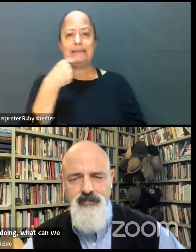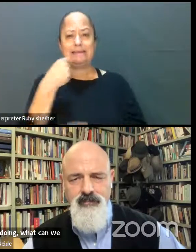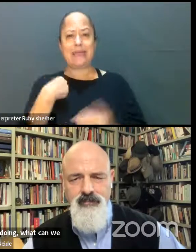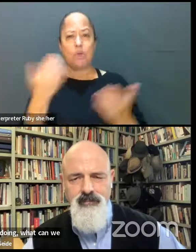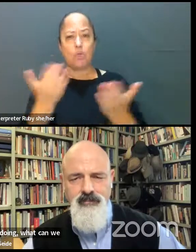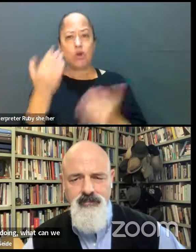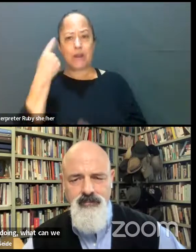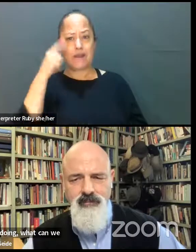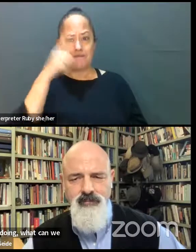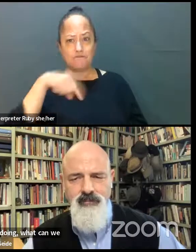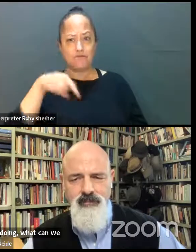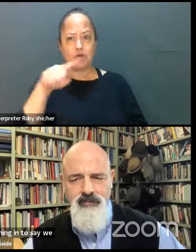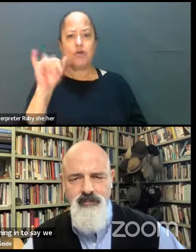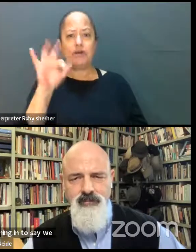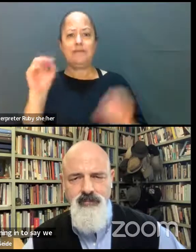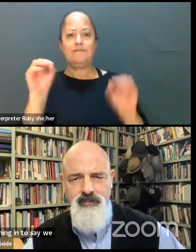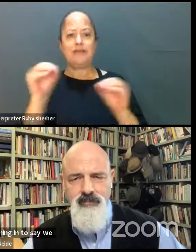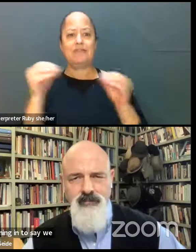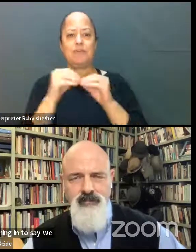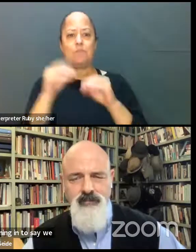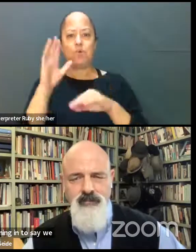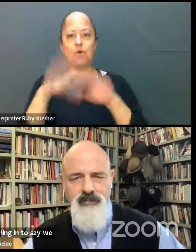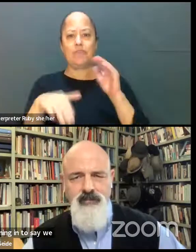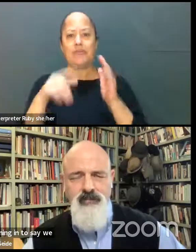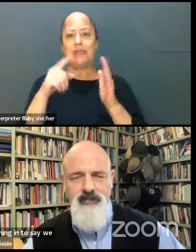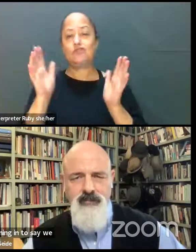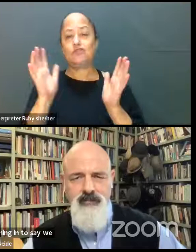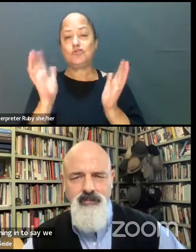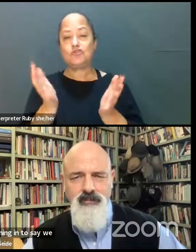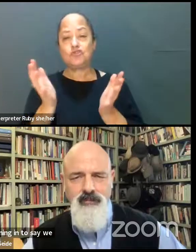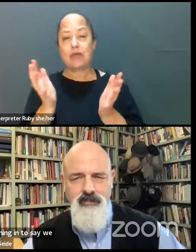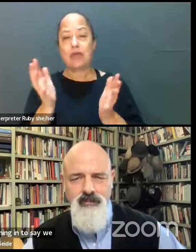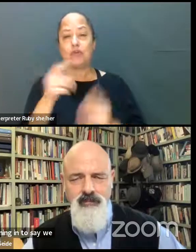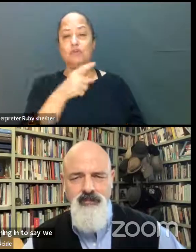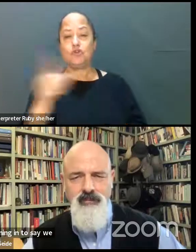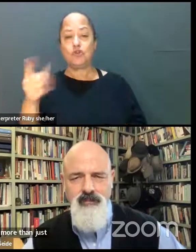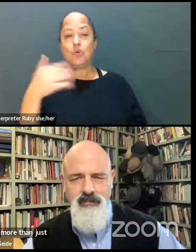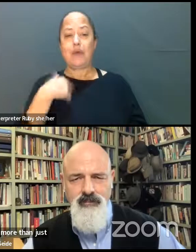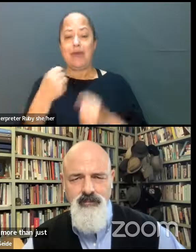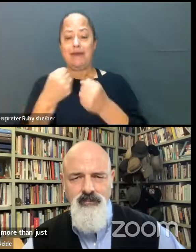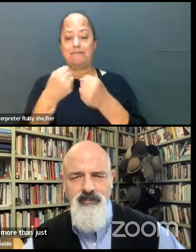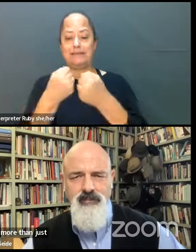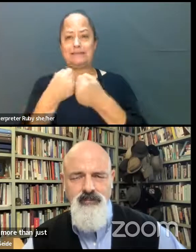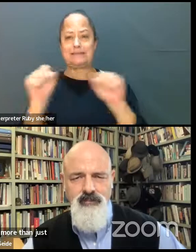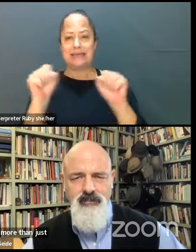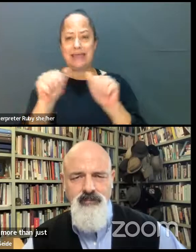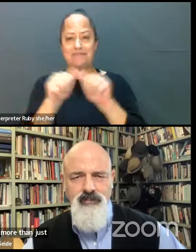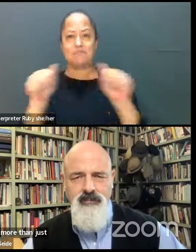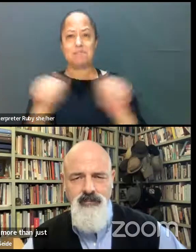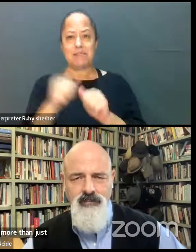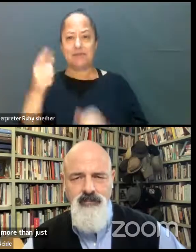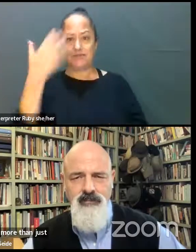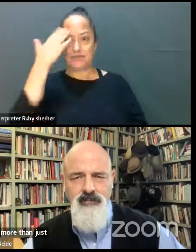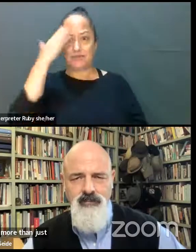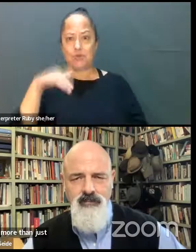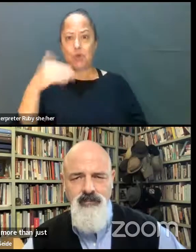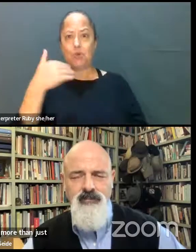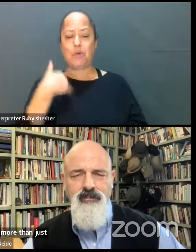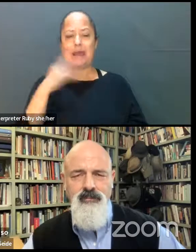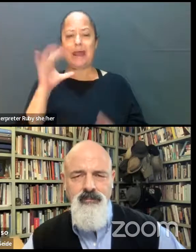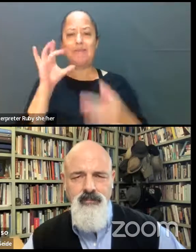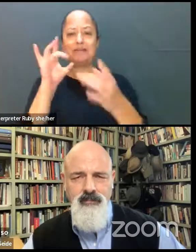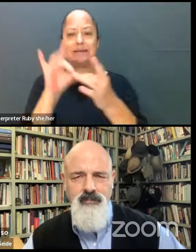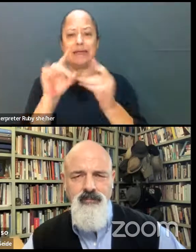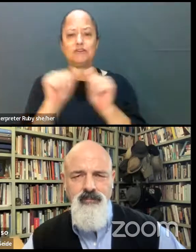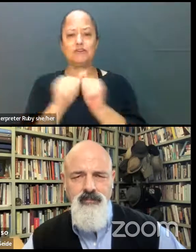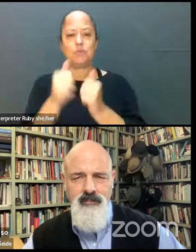you, if nothing more than just to chat or just so you have a safe place that you know that you can have a connection with